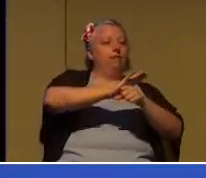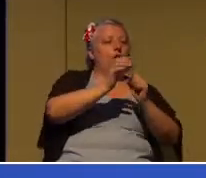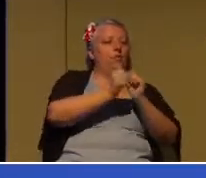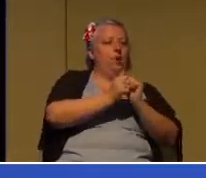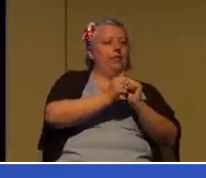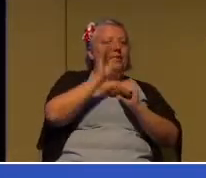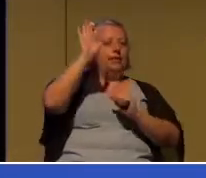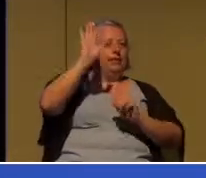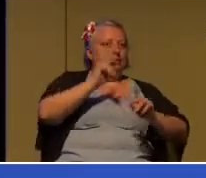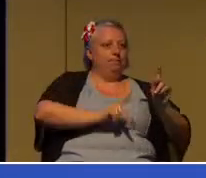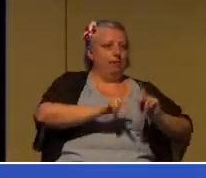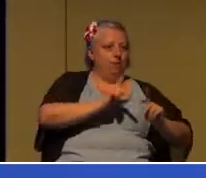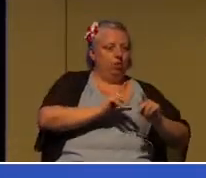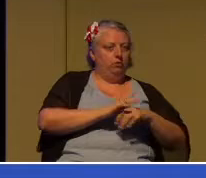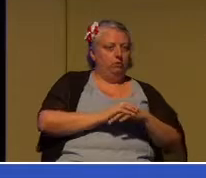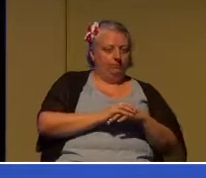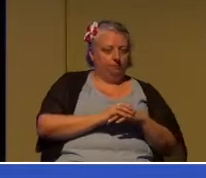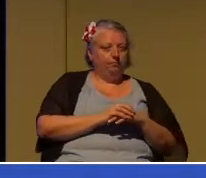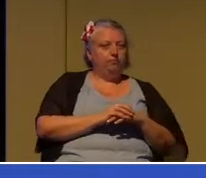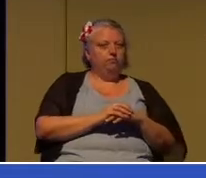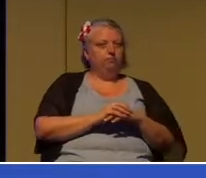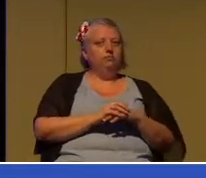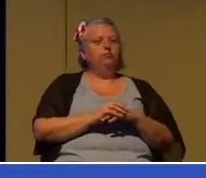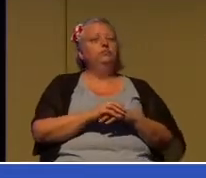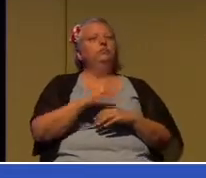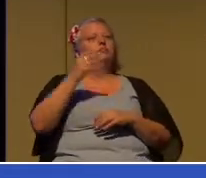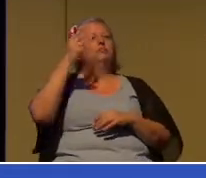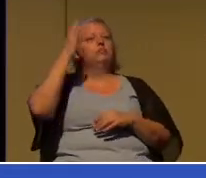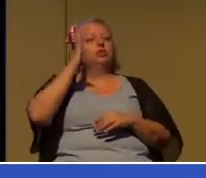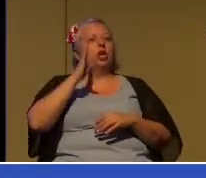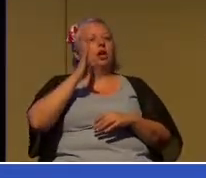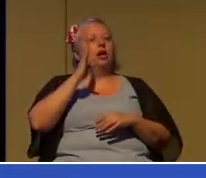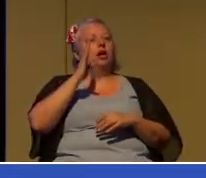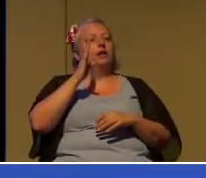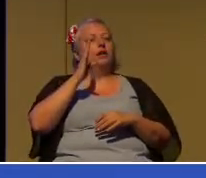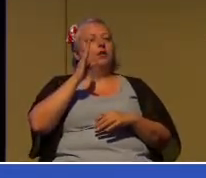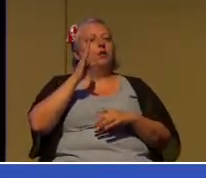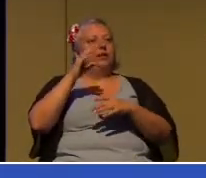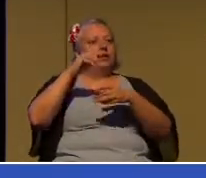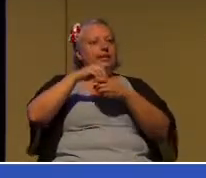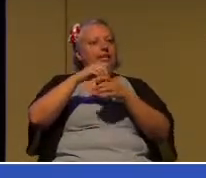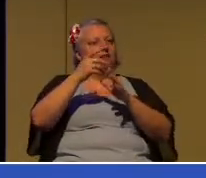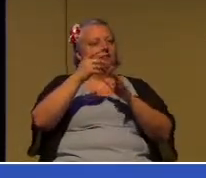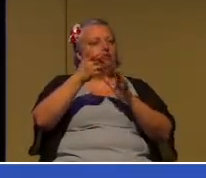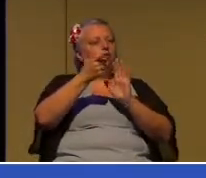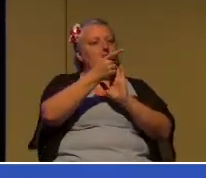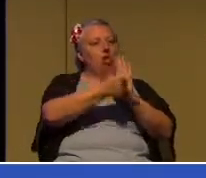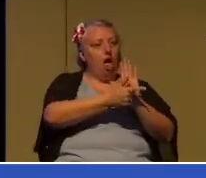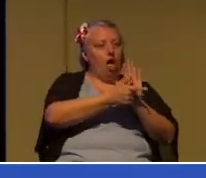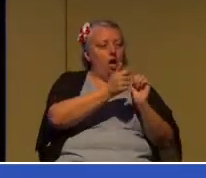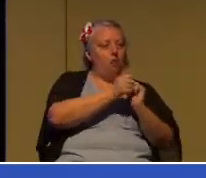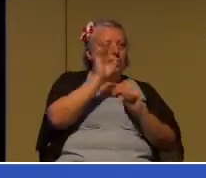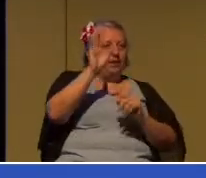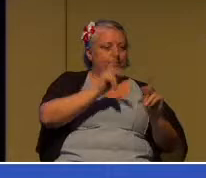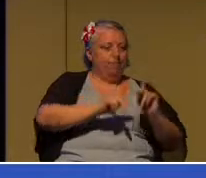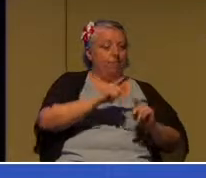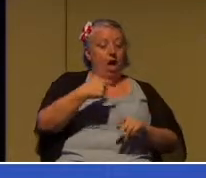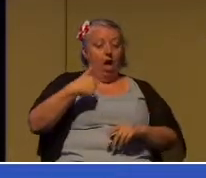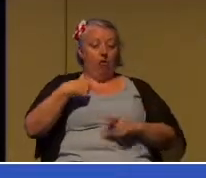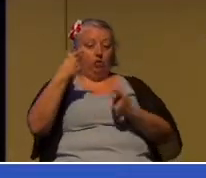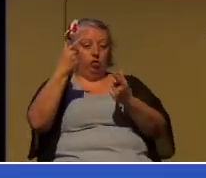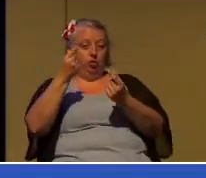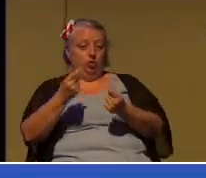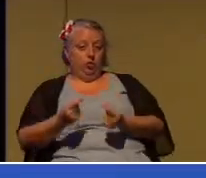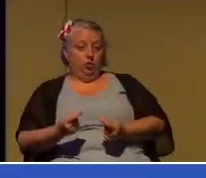relationship of law with the people of Israel. I will be your God and you will be my people. I will do this for you.